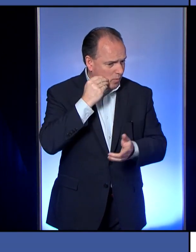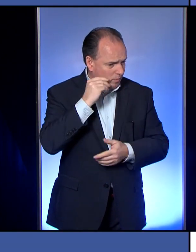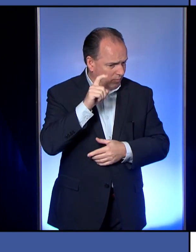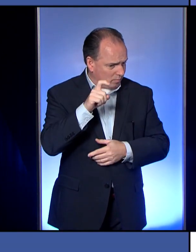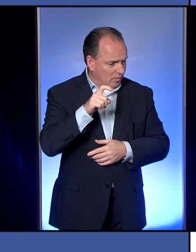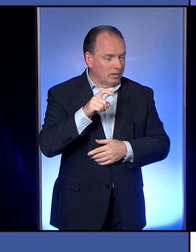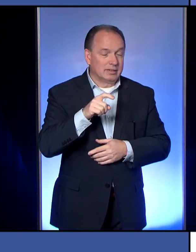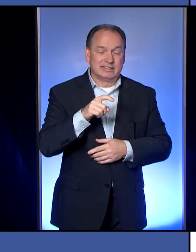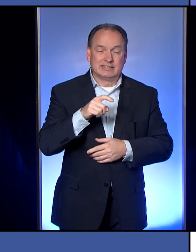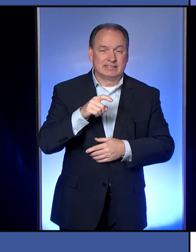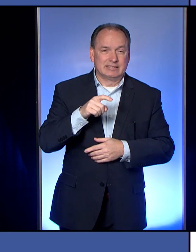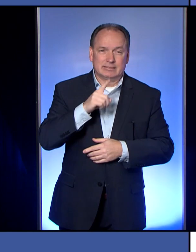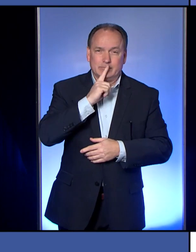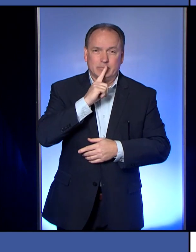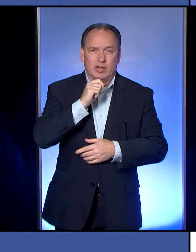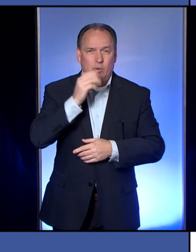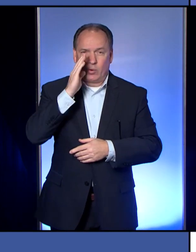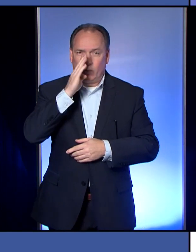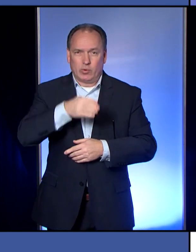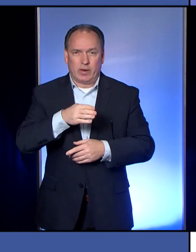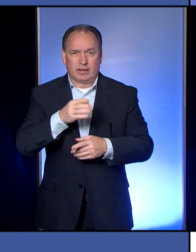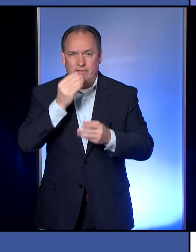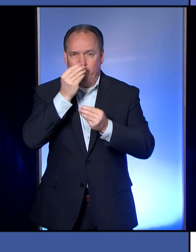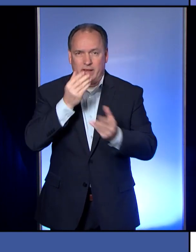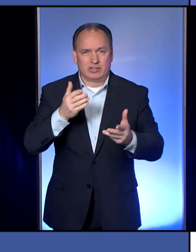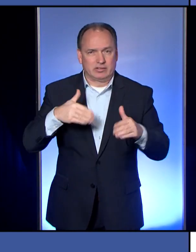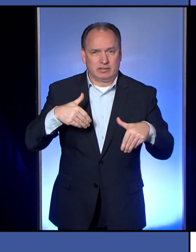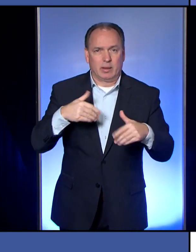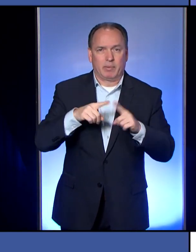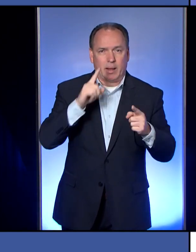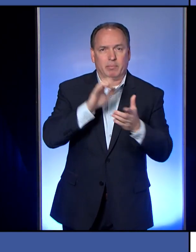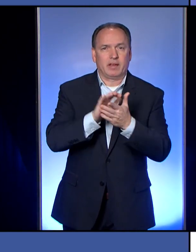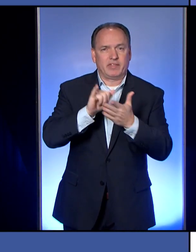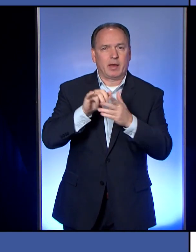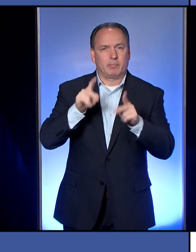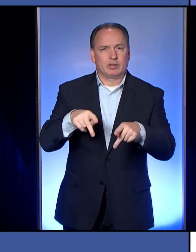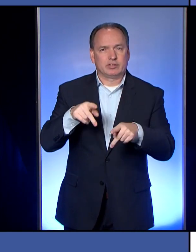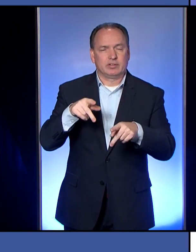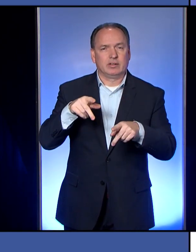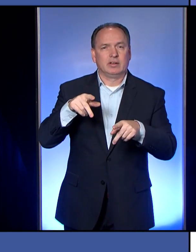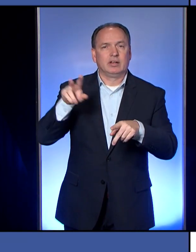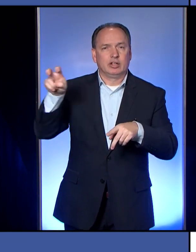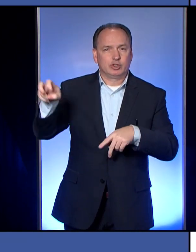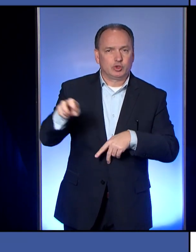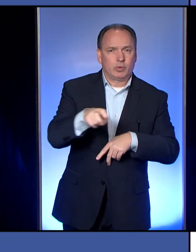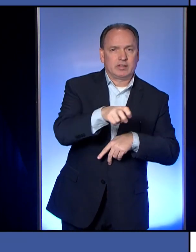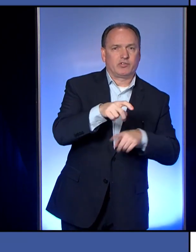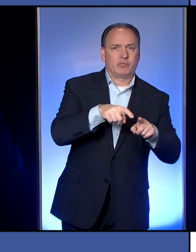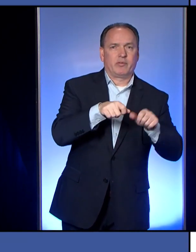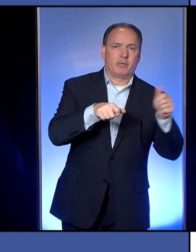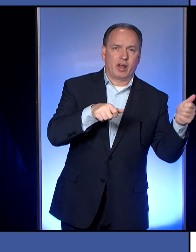I do not have the direct information, but I believe that person was transferred from another facility.